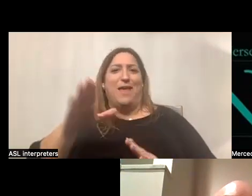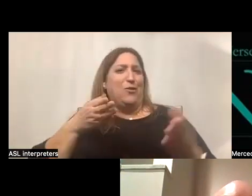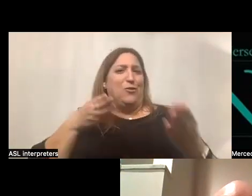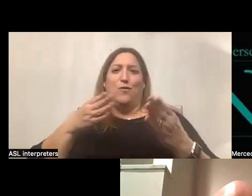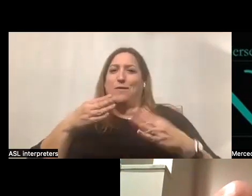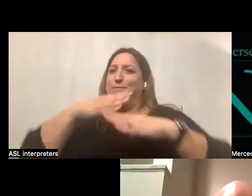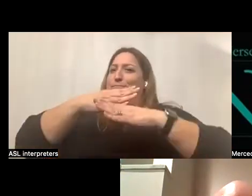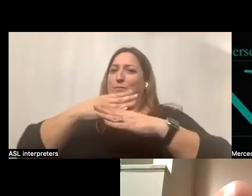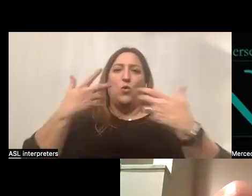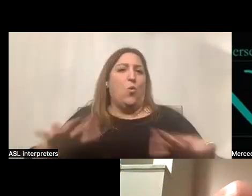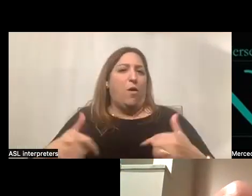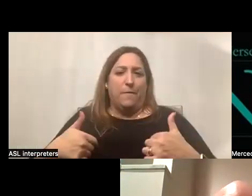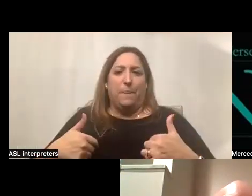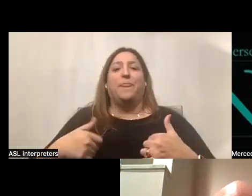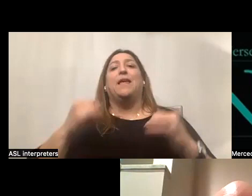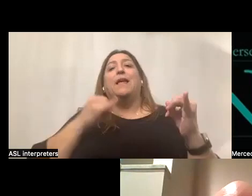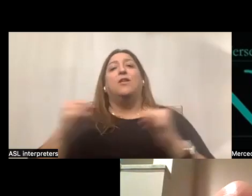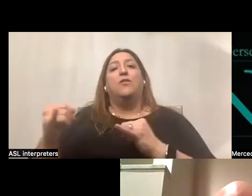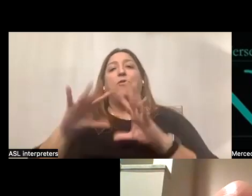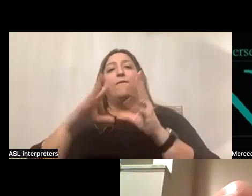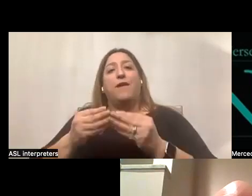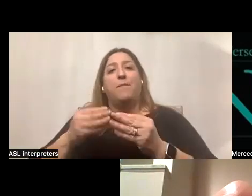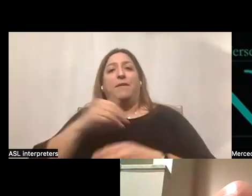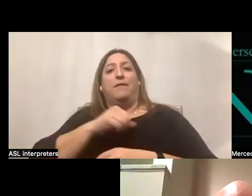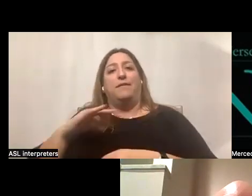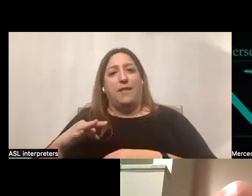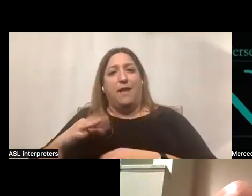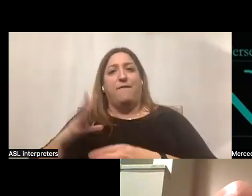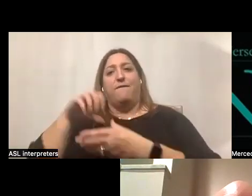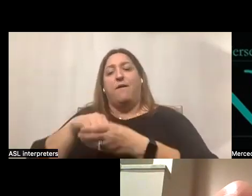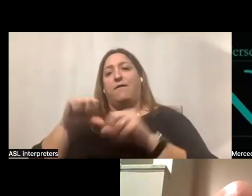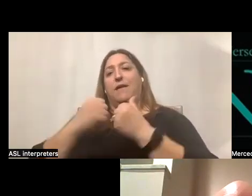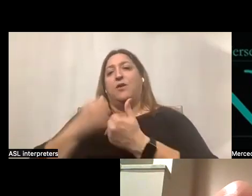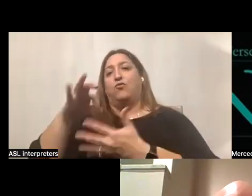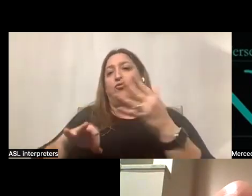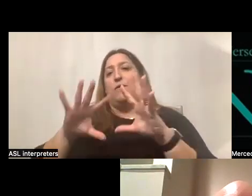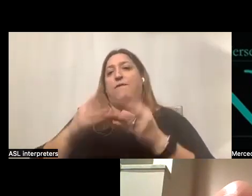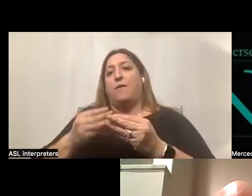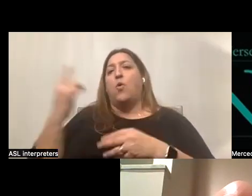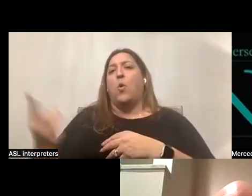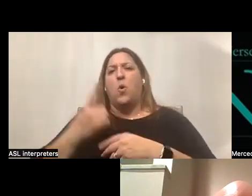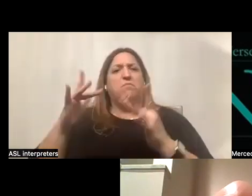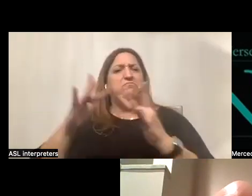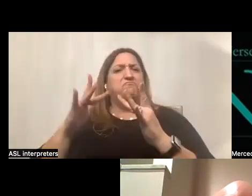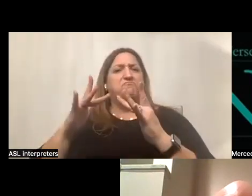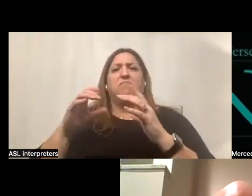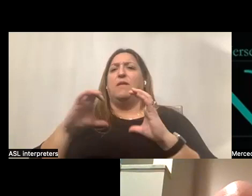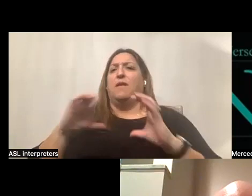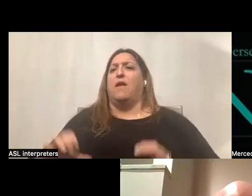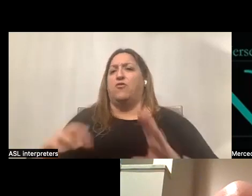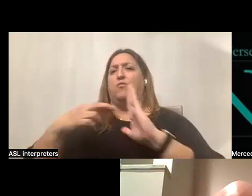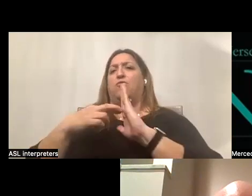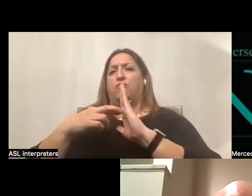An individual family and staff who are part of the agency of choice family will always be able to contact the customer service representative